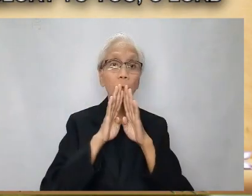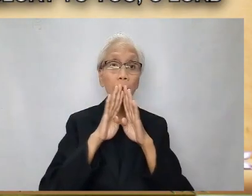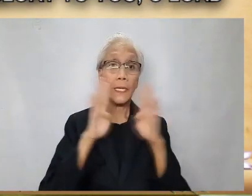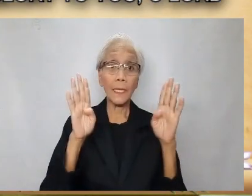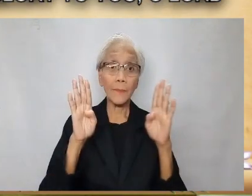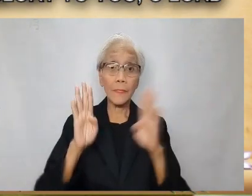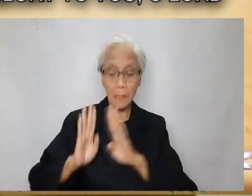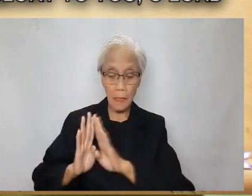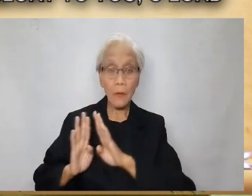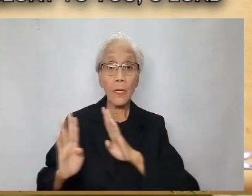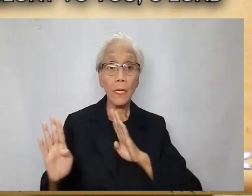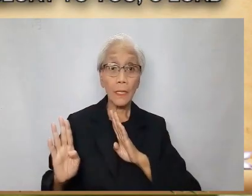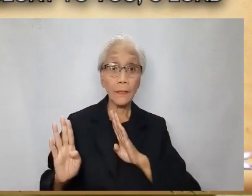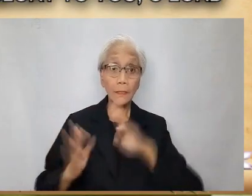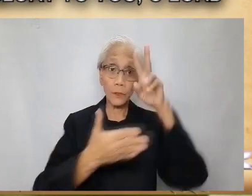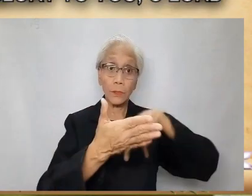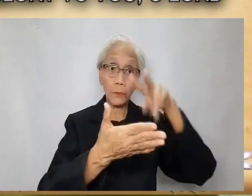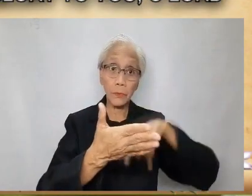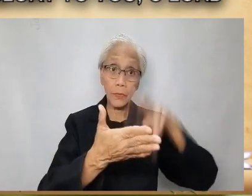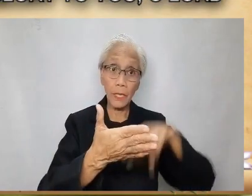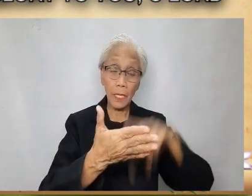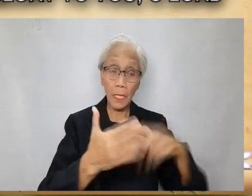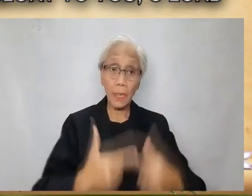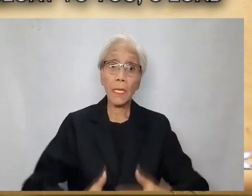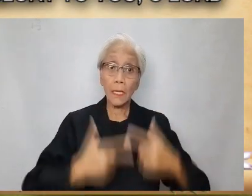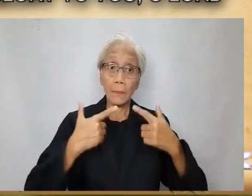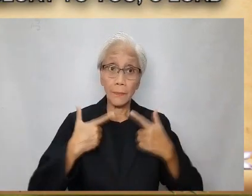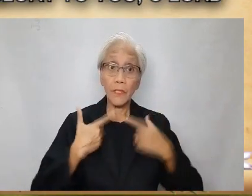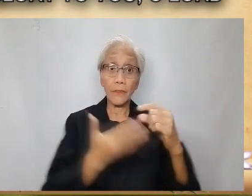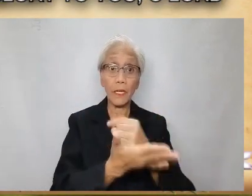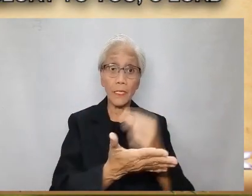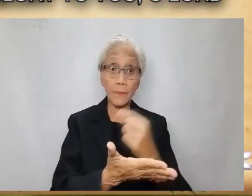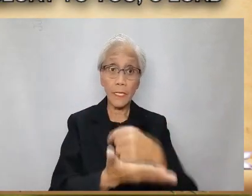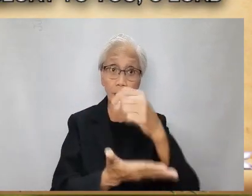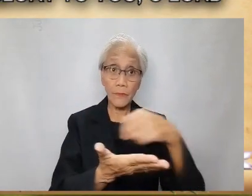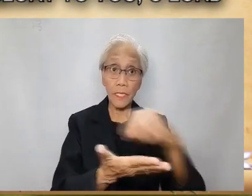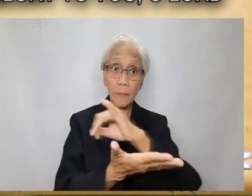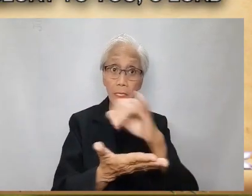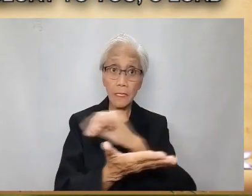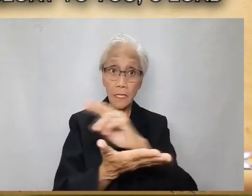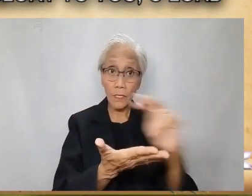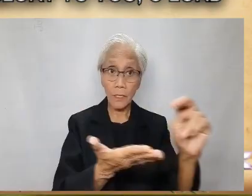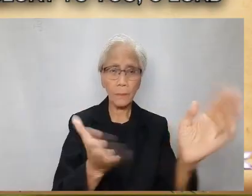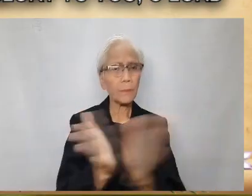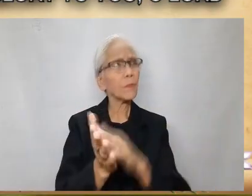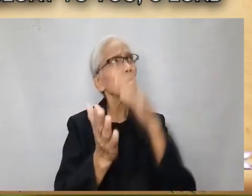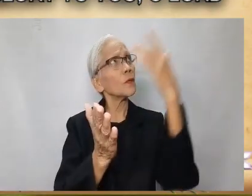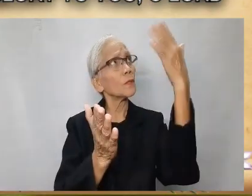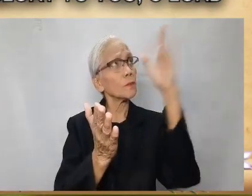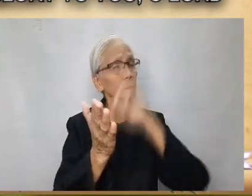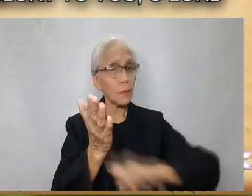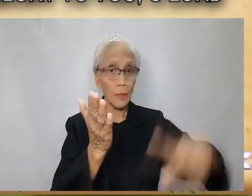open our lips, and our hearts to the reading and the living of the Holy Gospel as written by Saint John.